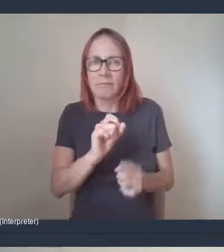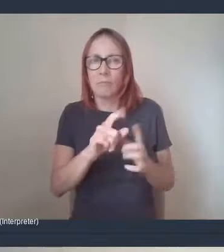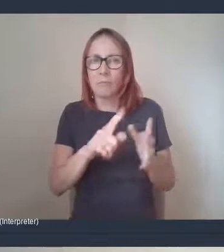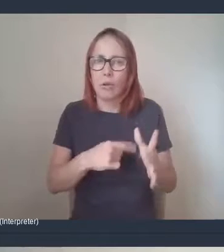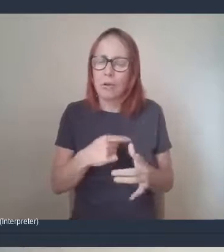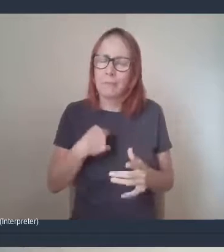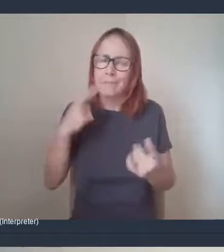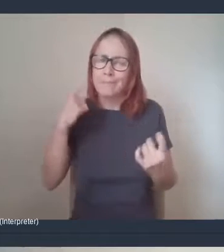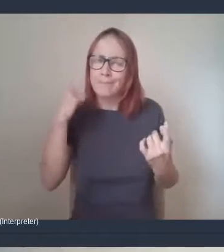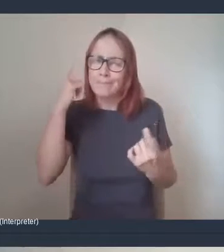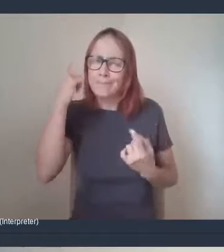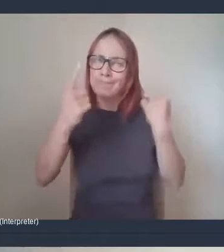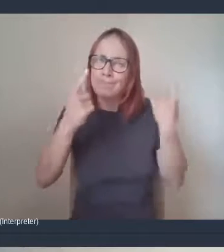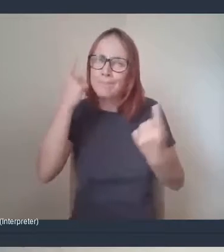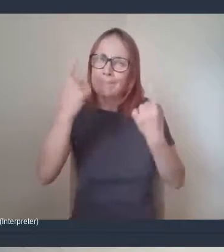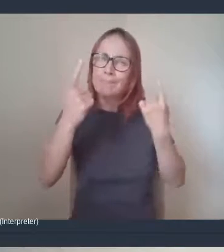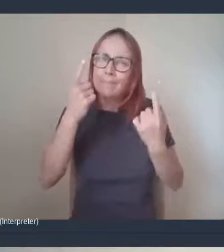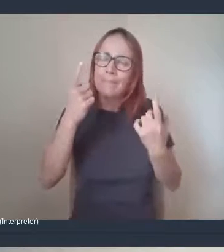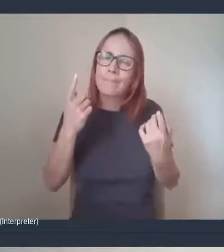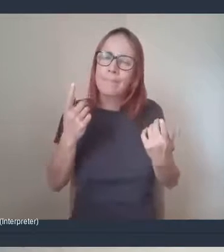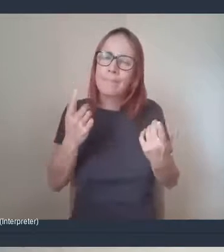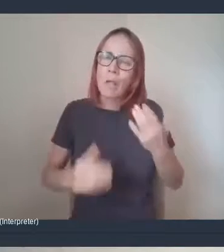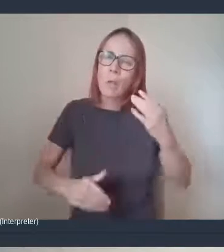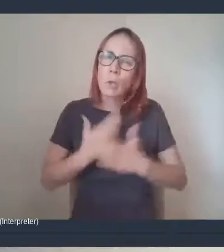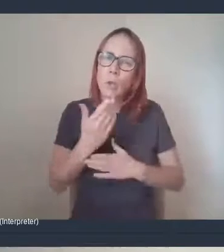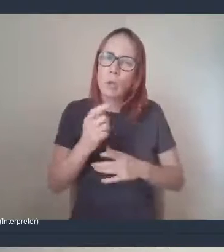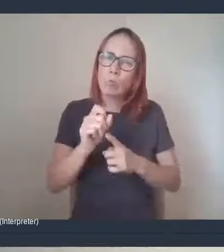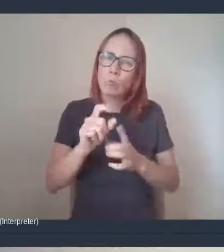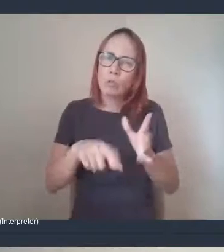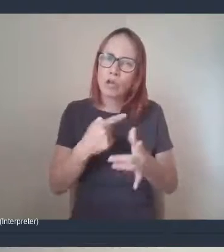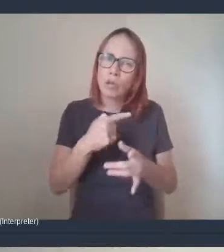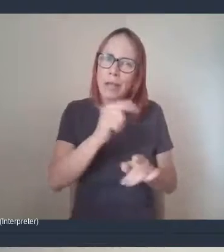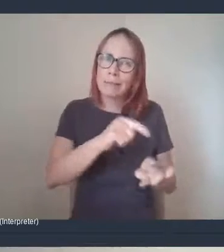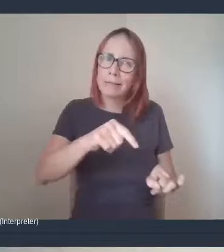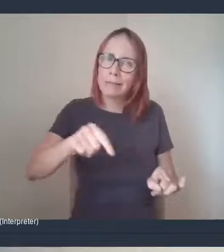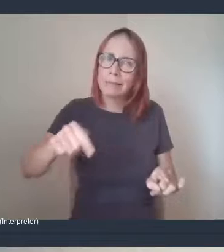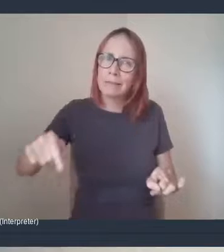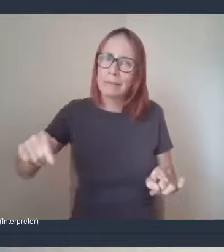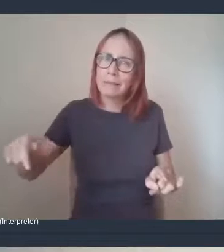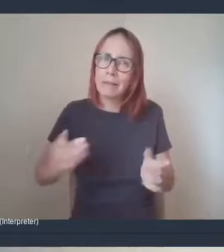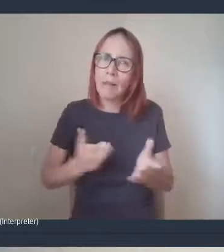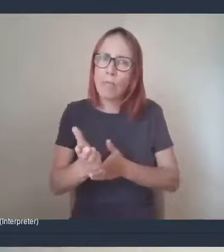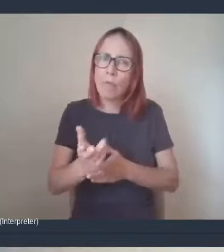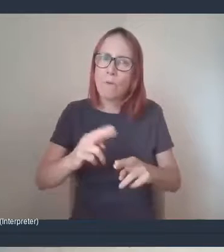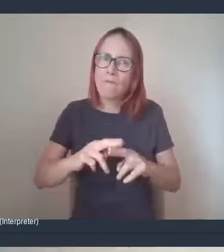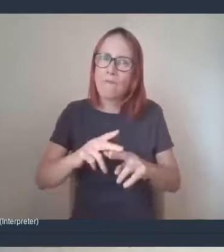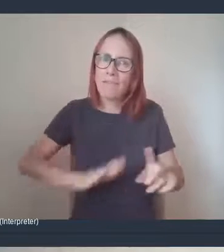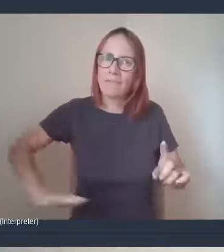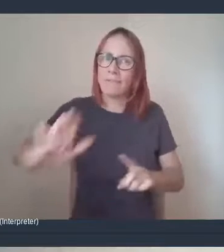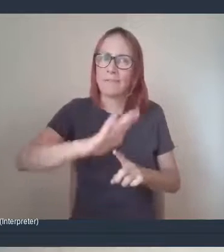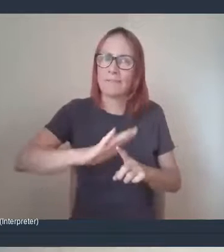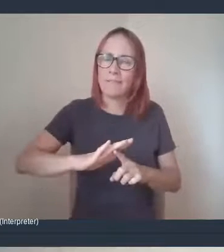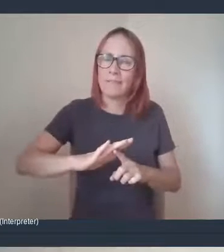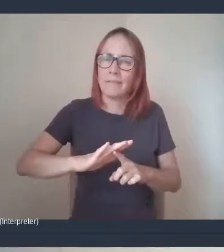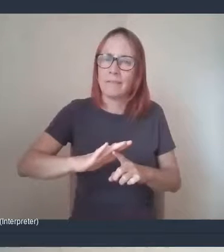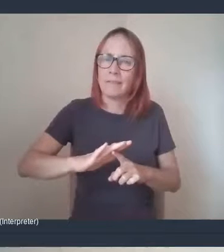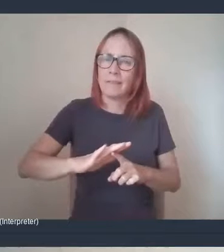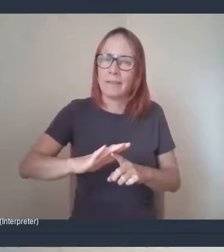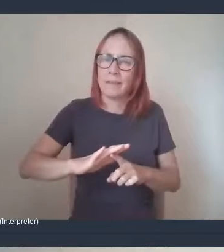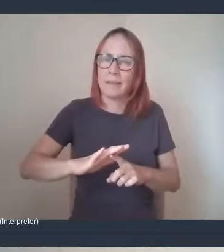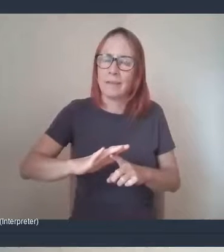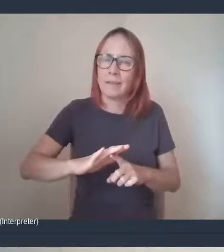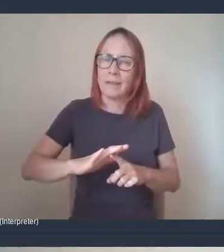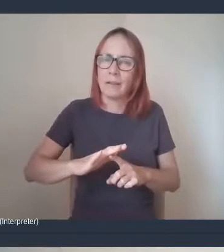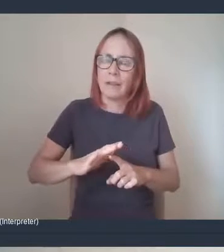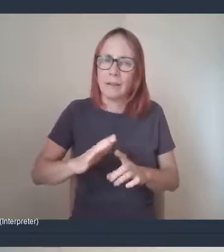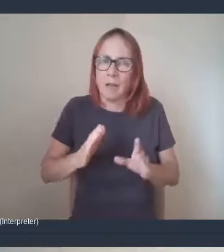there's all these new projects that we all have started across Fife since lockdown. And there's this thing about we